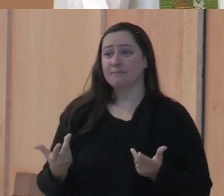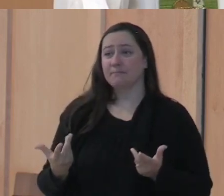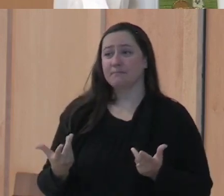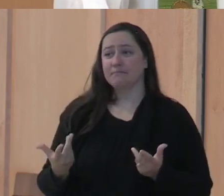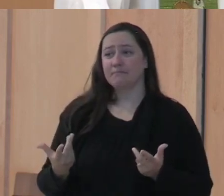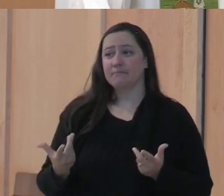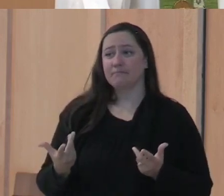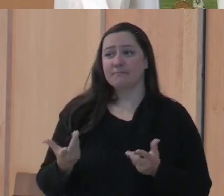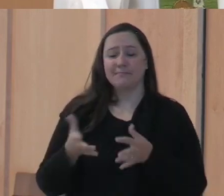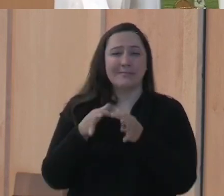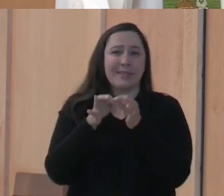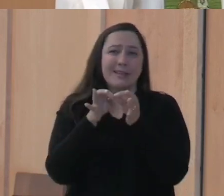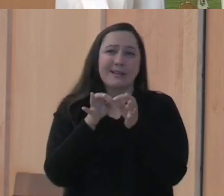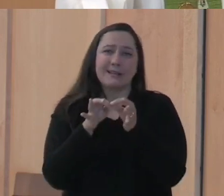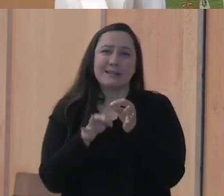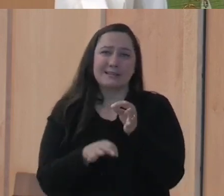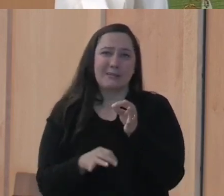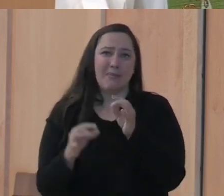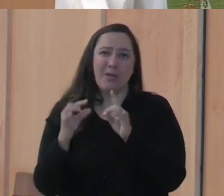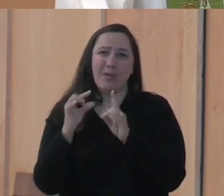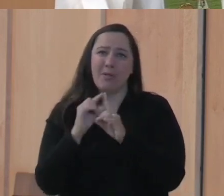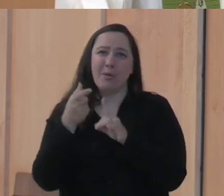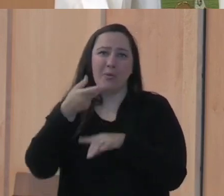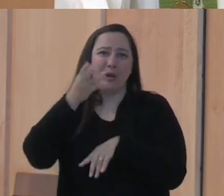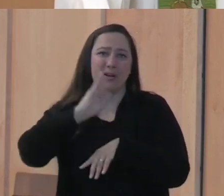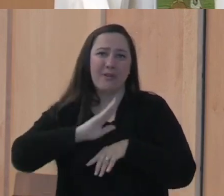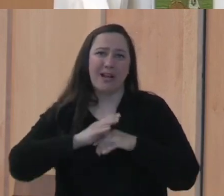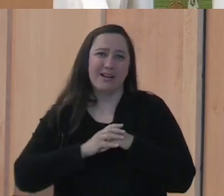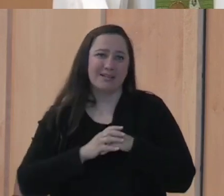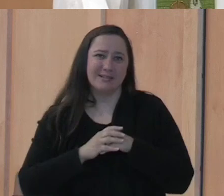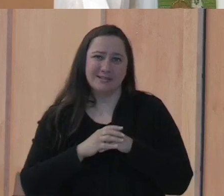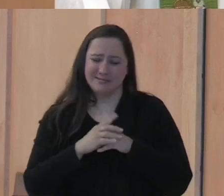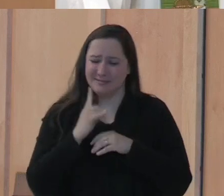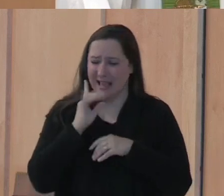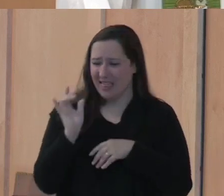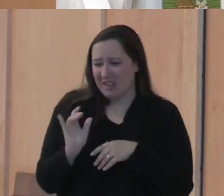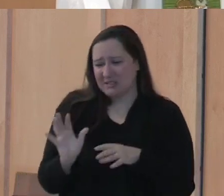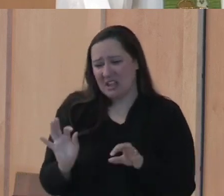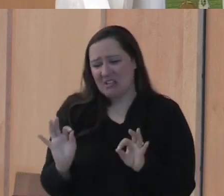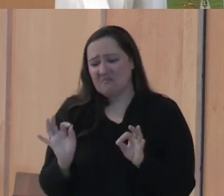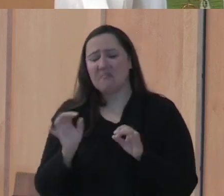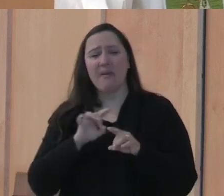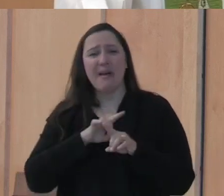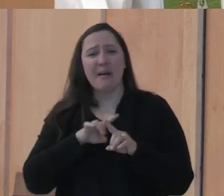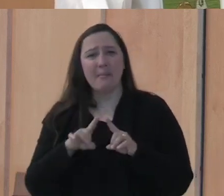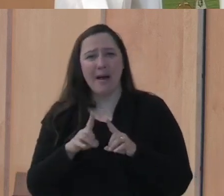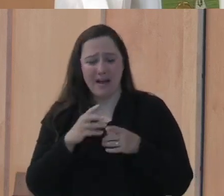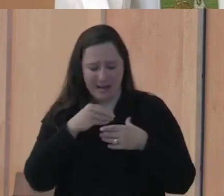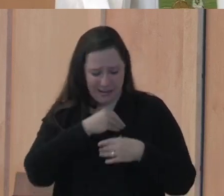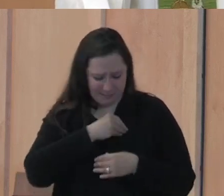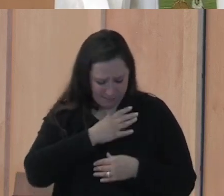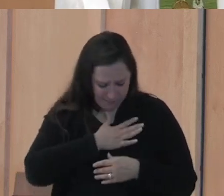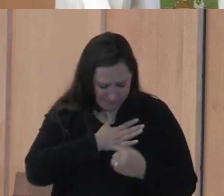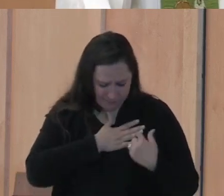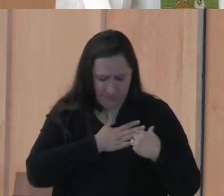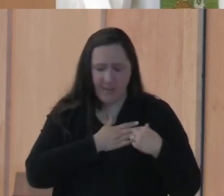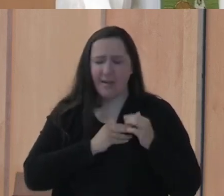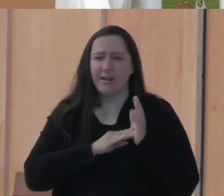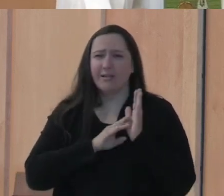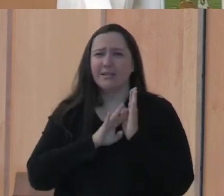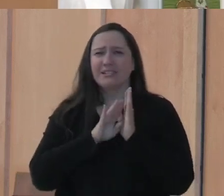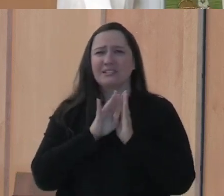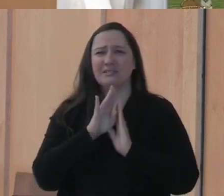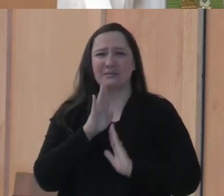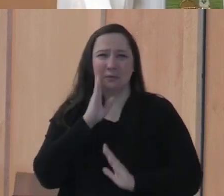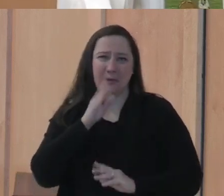it's that simple word of God that doesn't look like much but that when planted sprouts and grows.